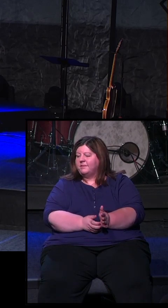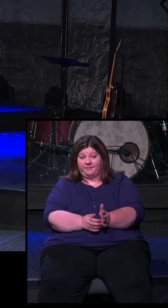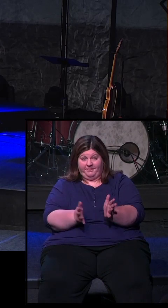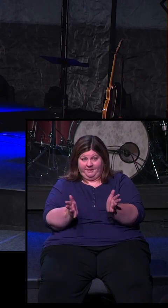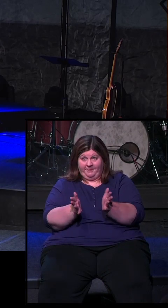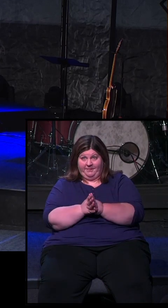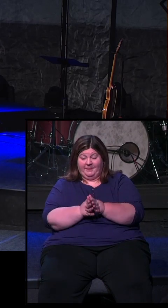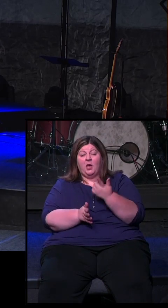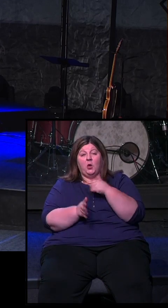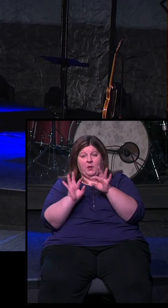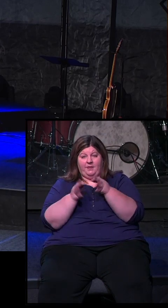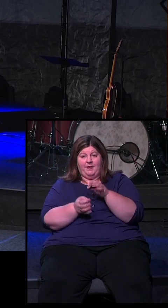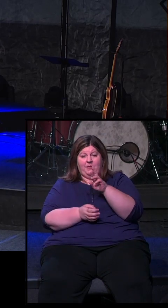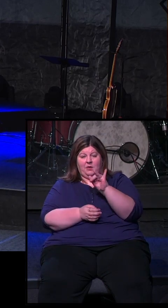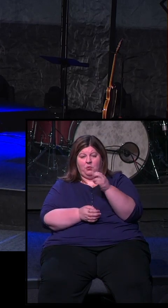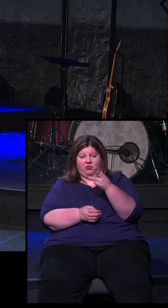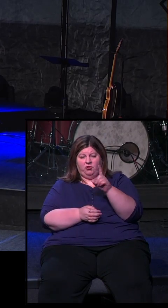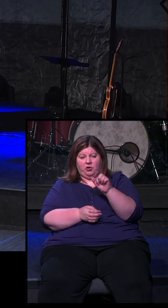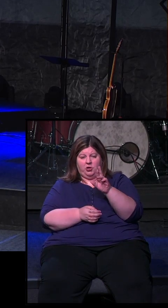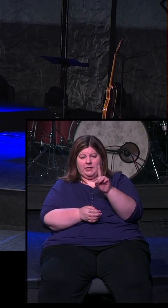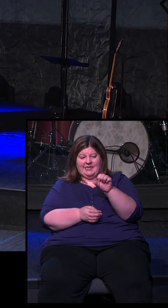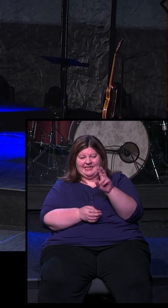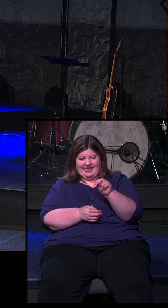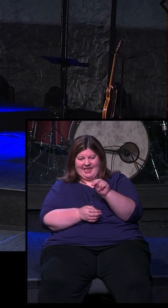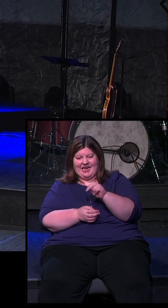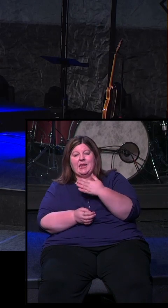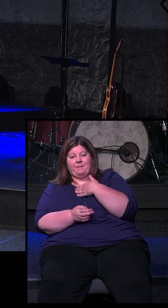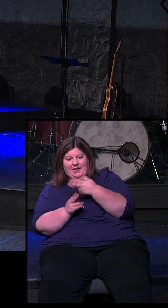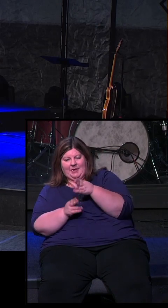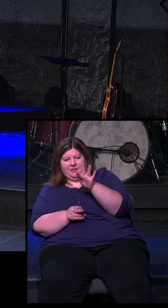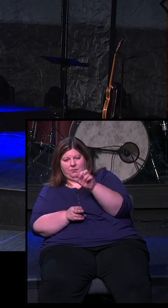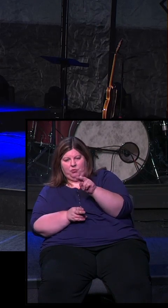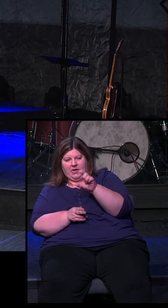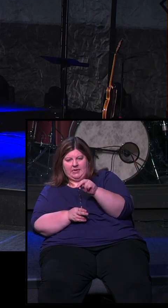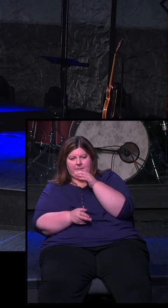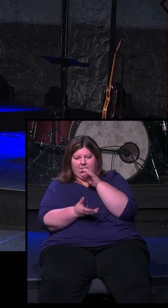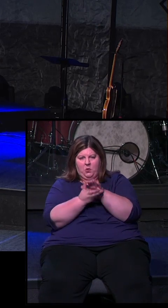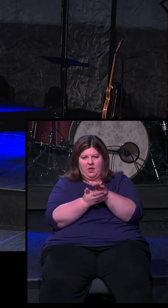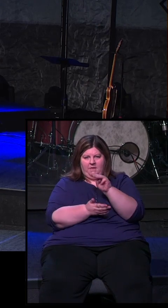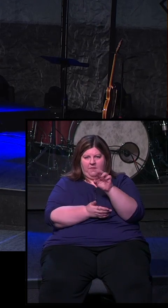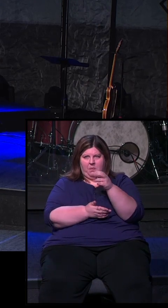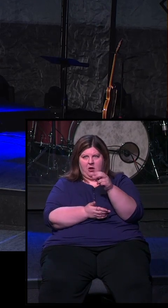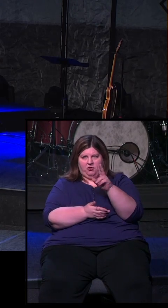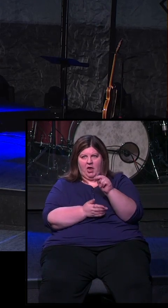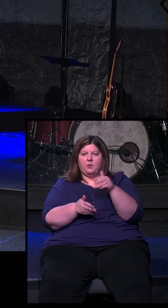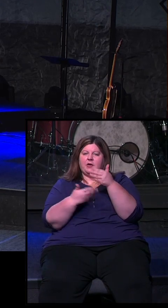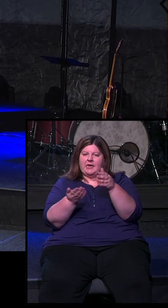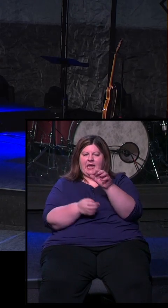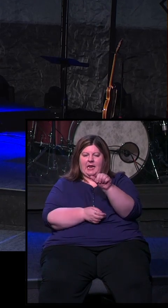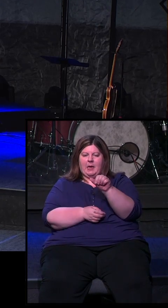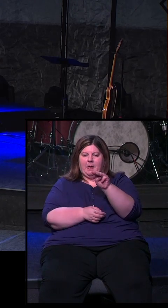We are the Richardsons. My name is Brandon, my is my wife, Marjan, and we will be dedicating Amara. All right.